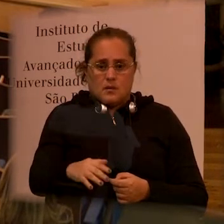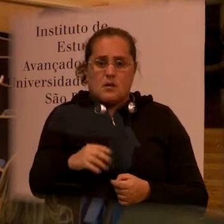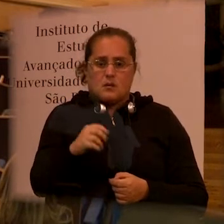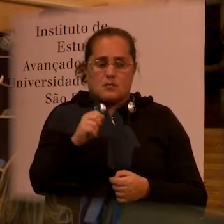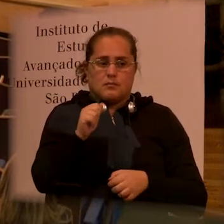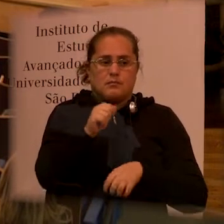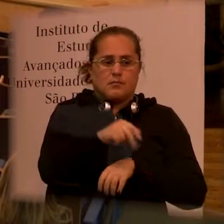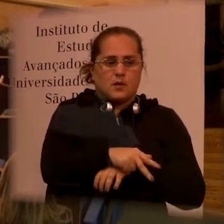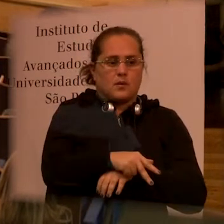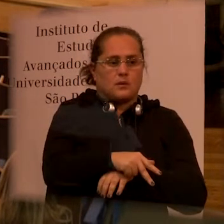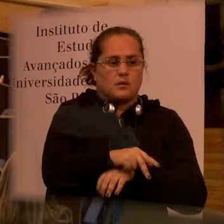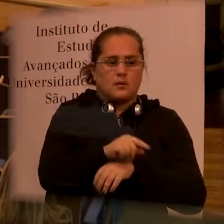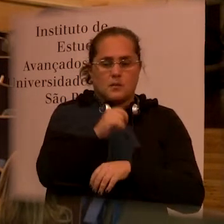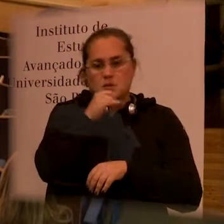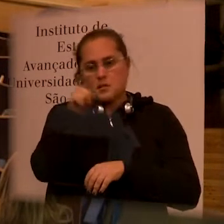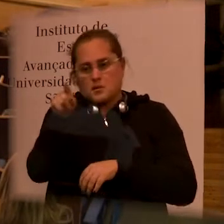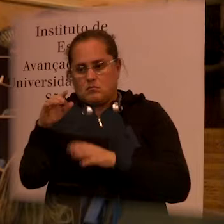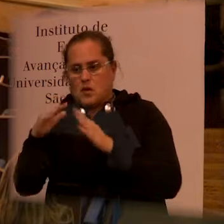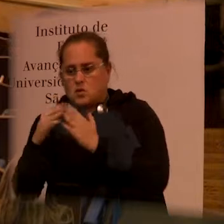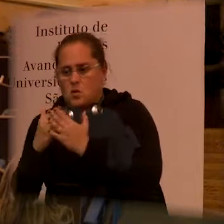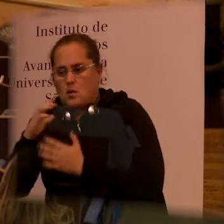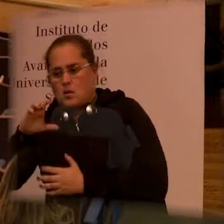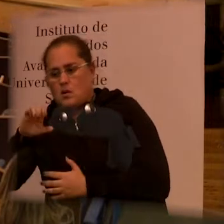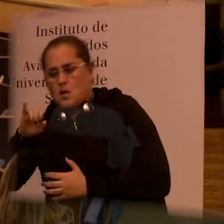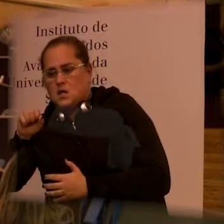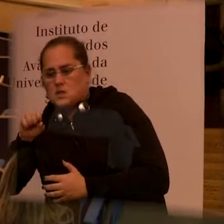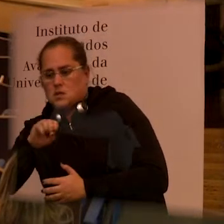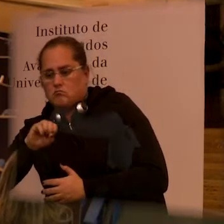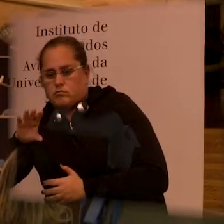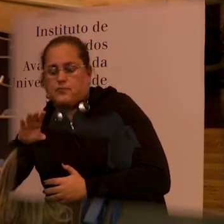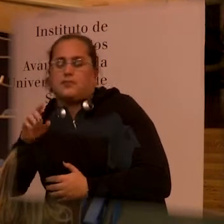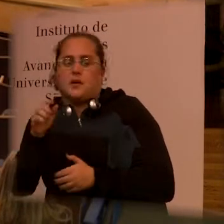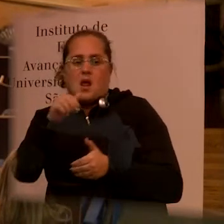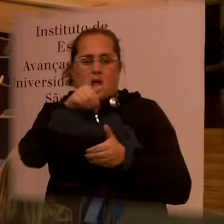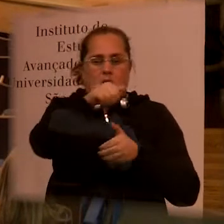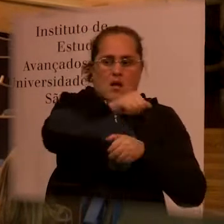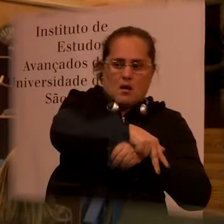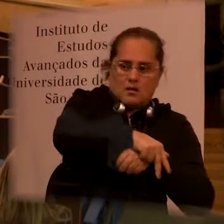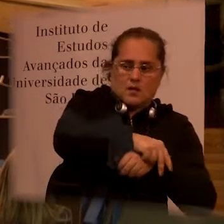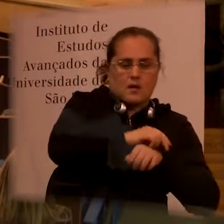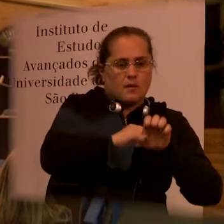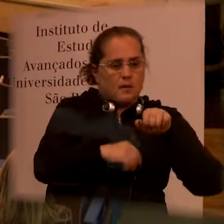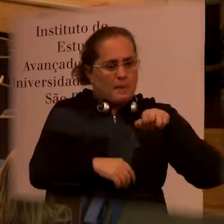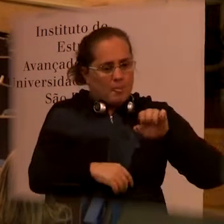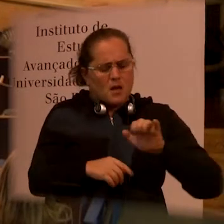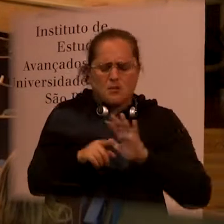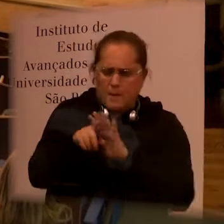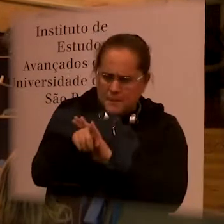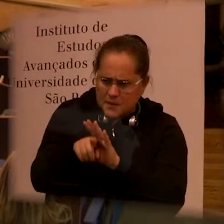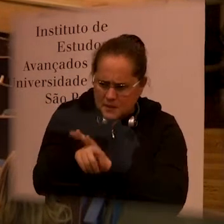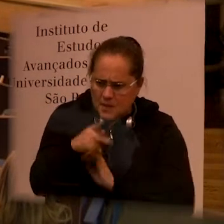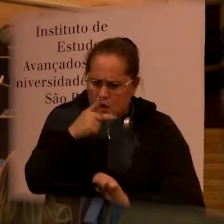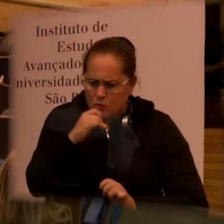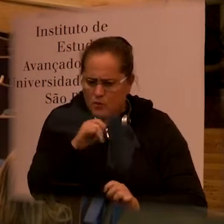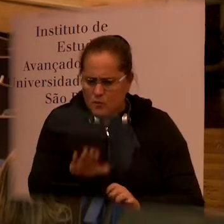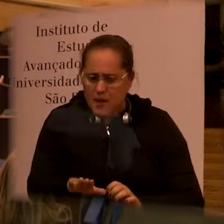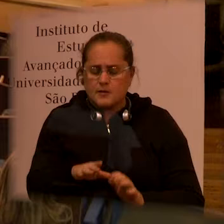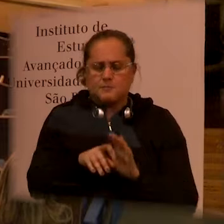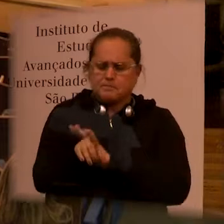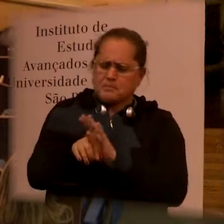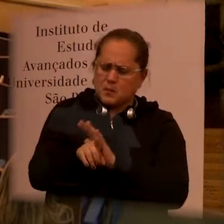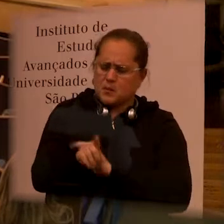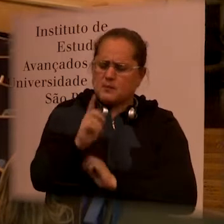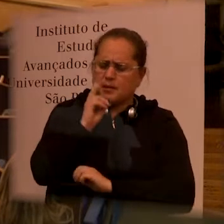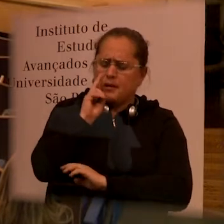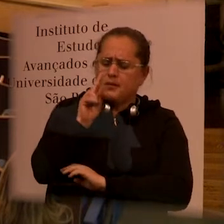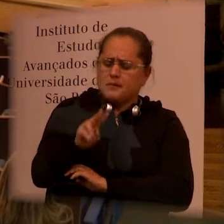and there are people living in the May, and according to research done with parents, we have